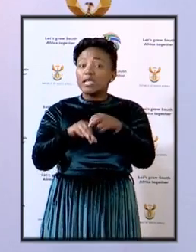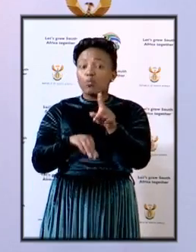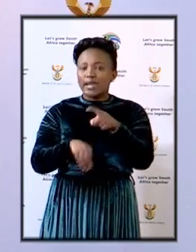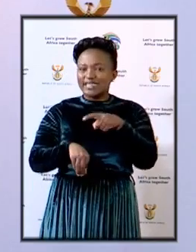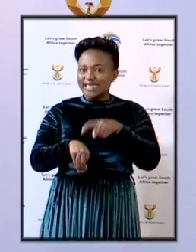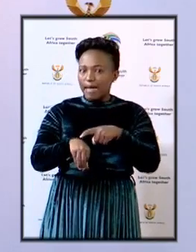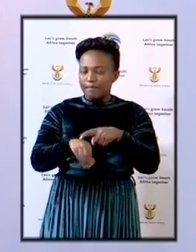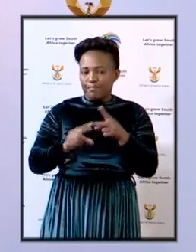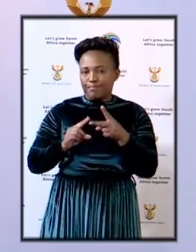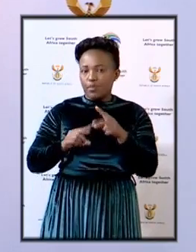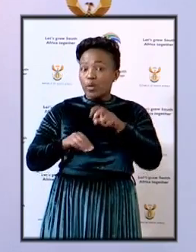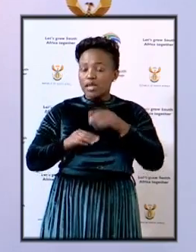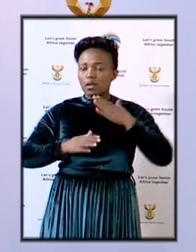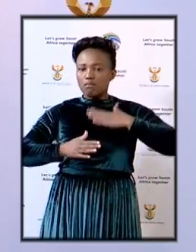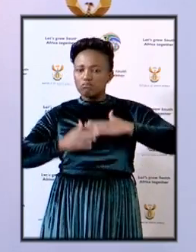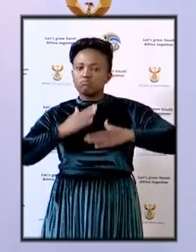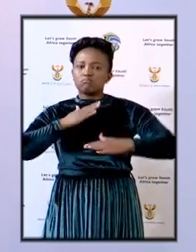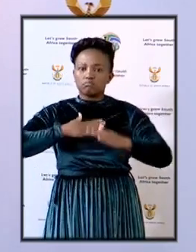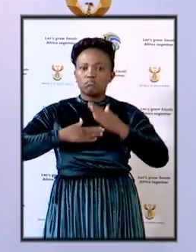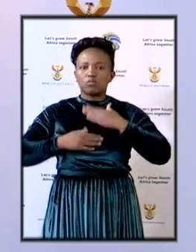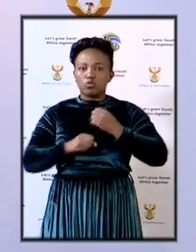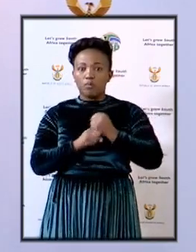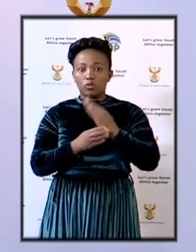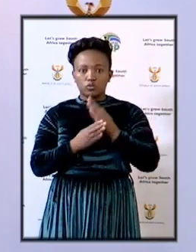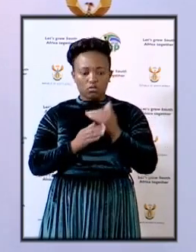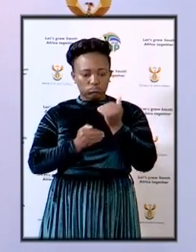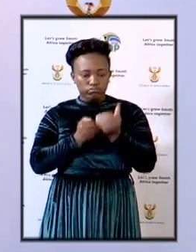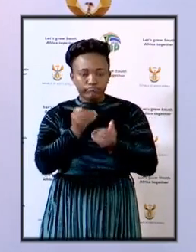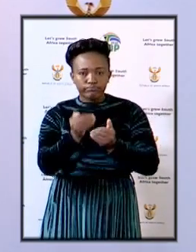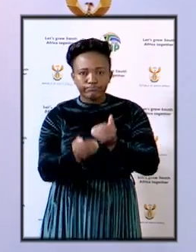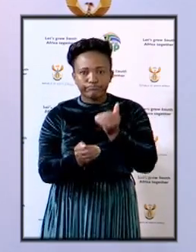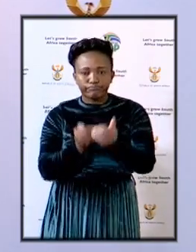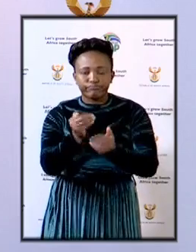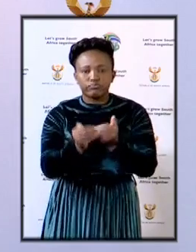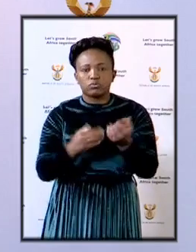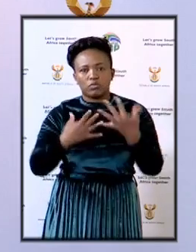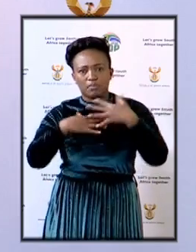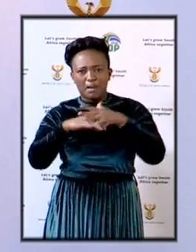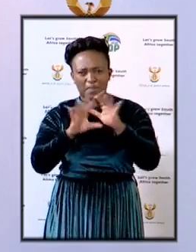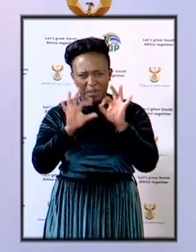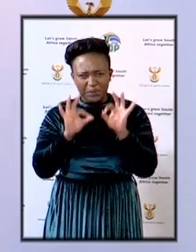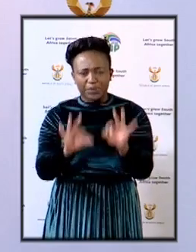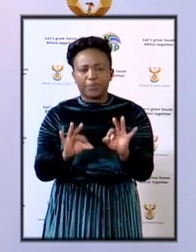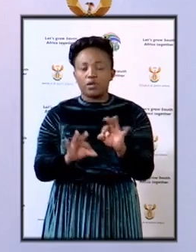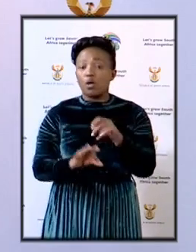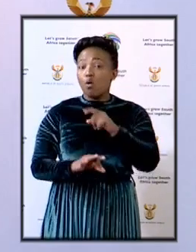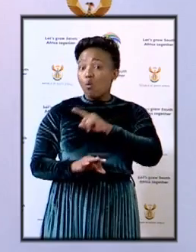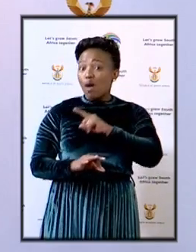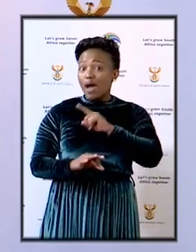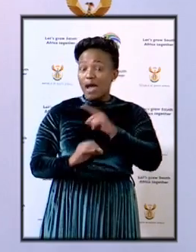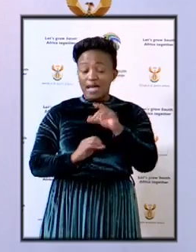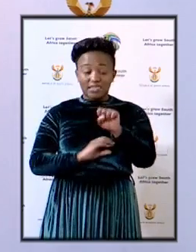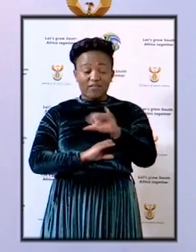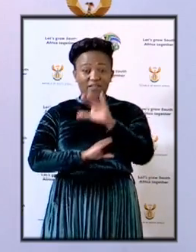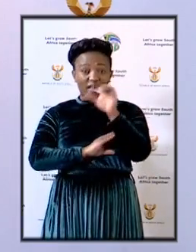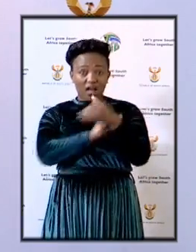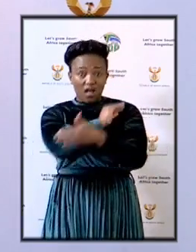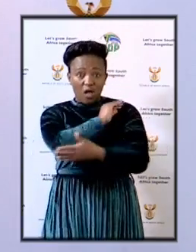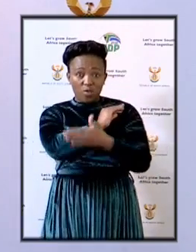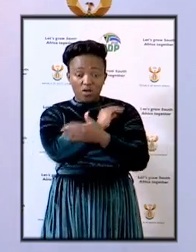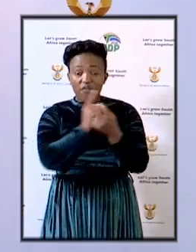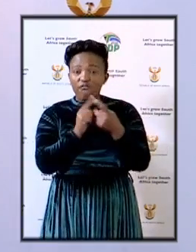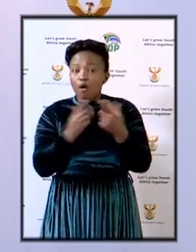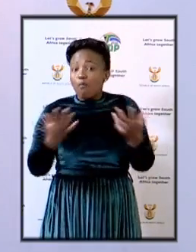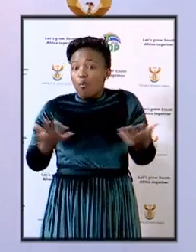We do need to ensure that we deliver on all fronts. Given what this country is emerging